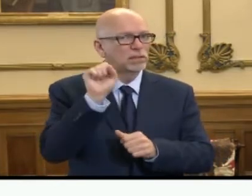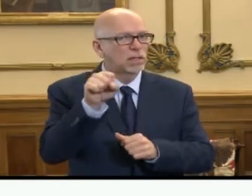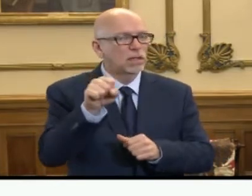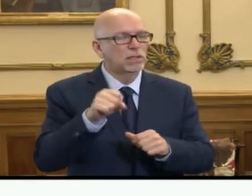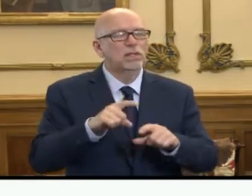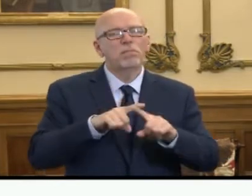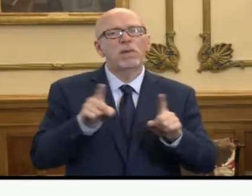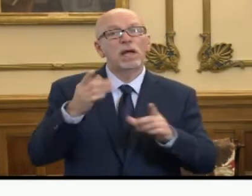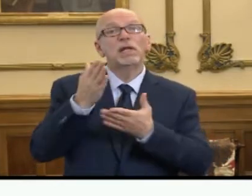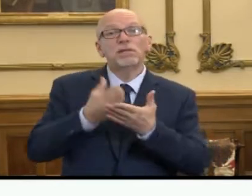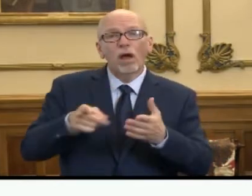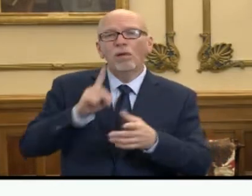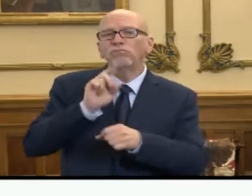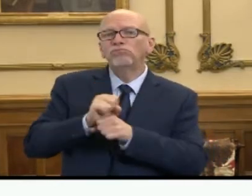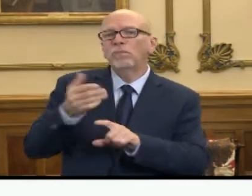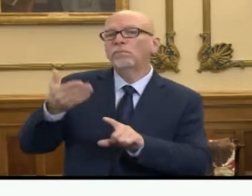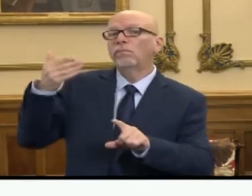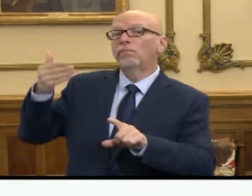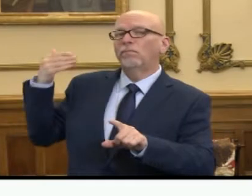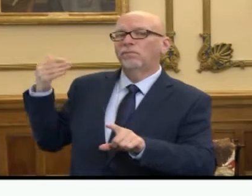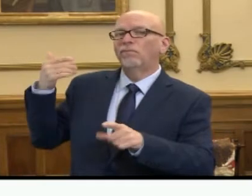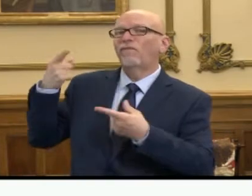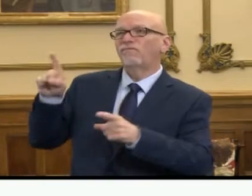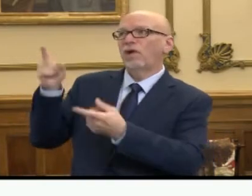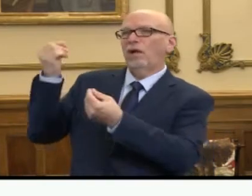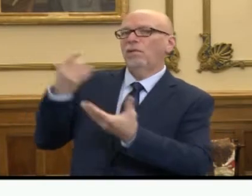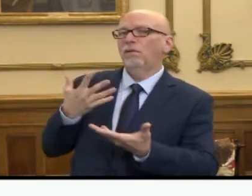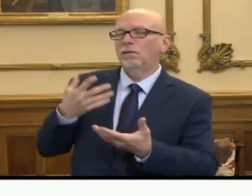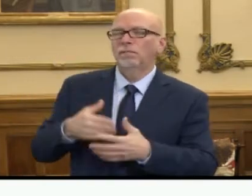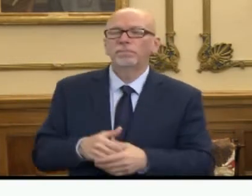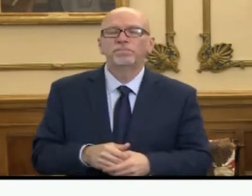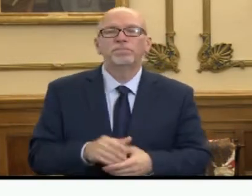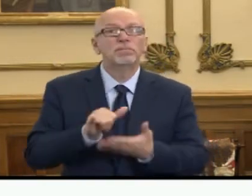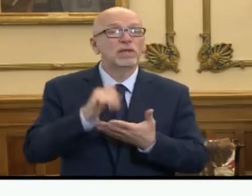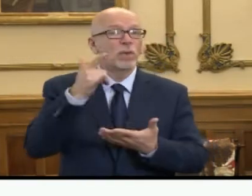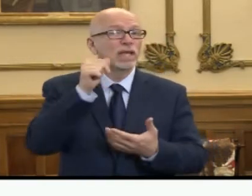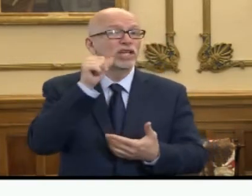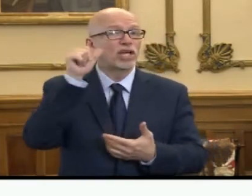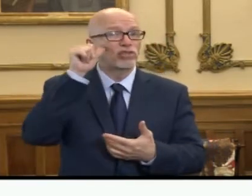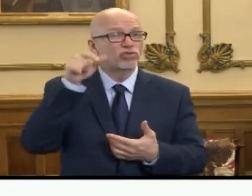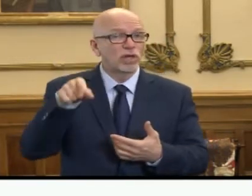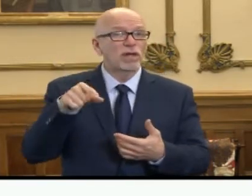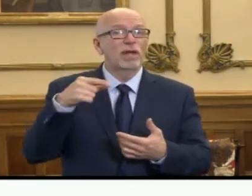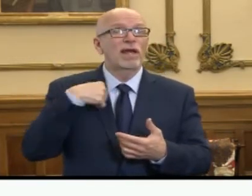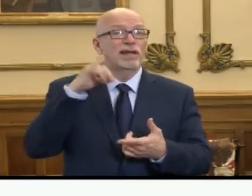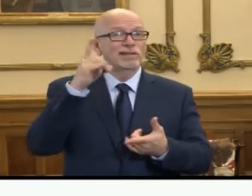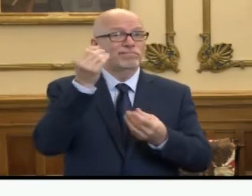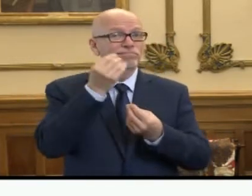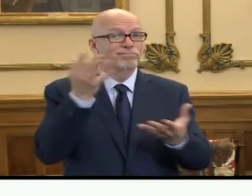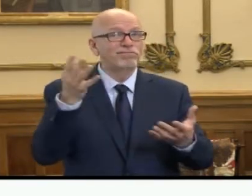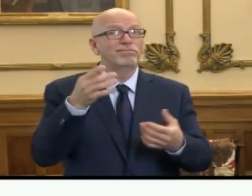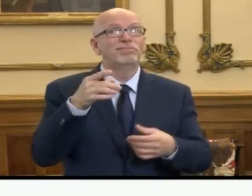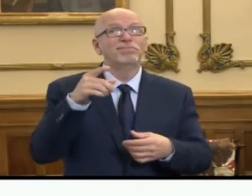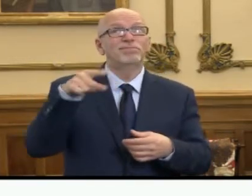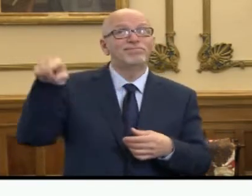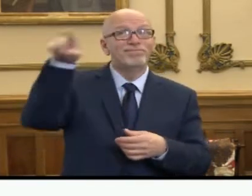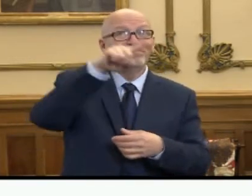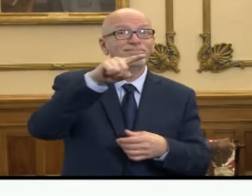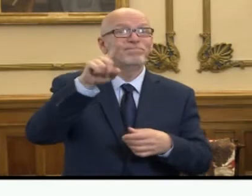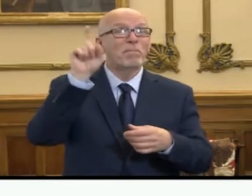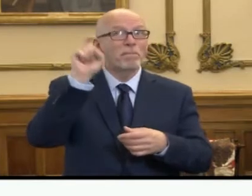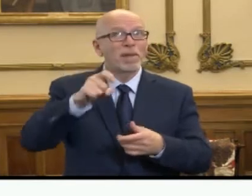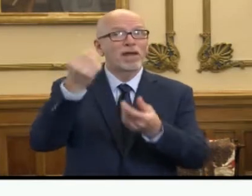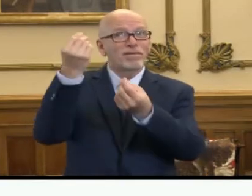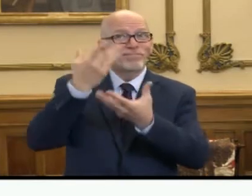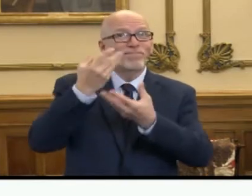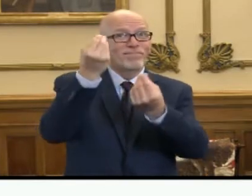but some of them do go a ways back. And that is why yesterday, in an order I put out, that you had to report these deaths to